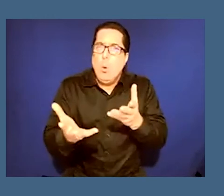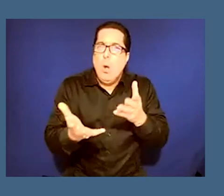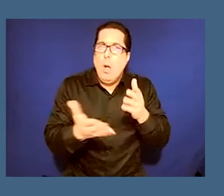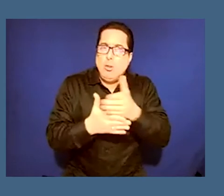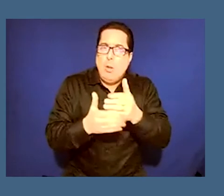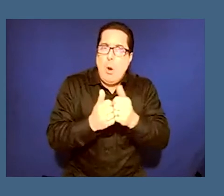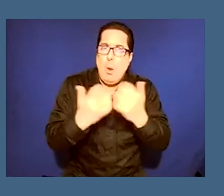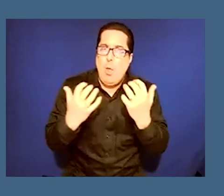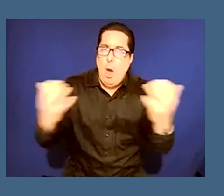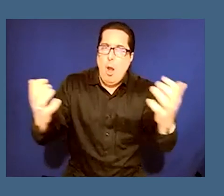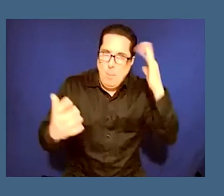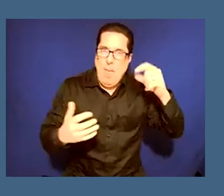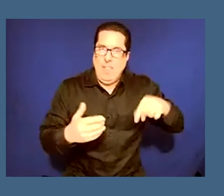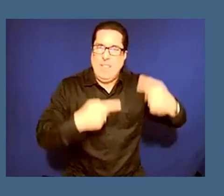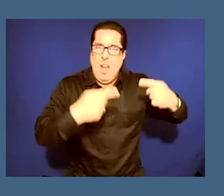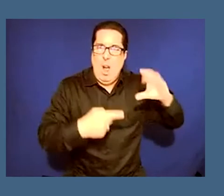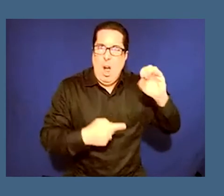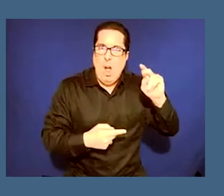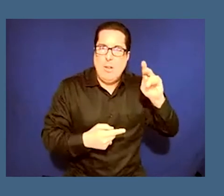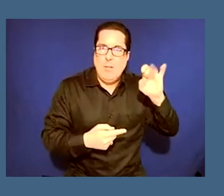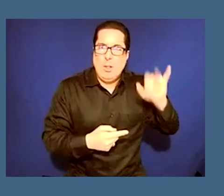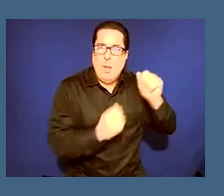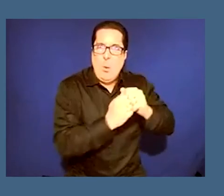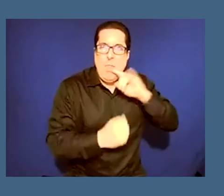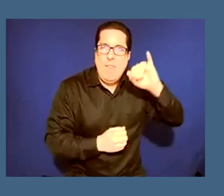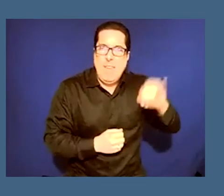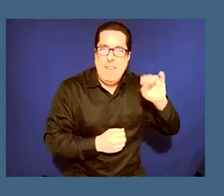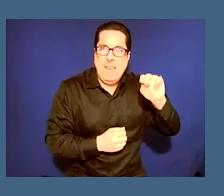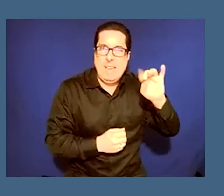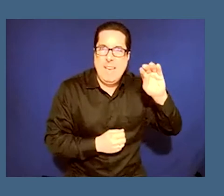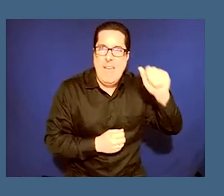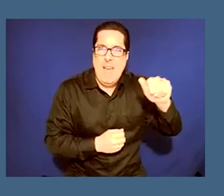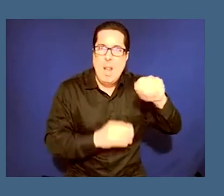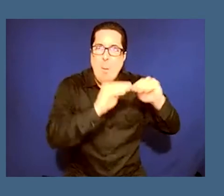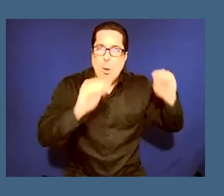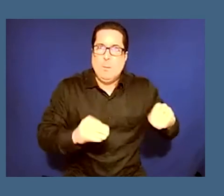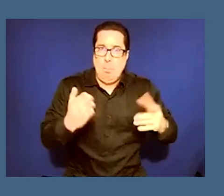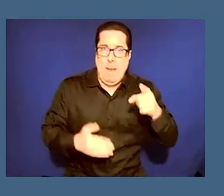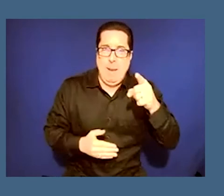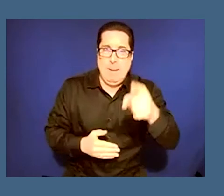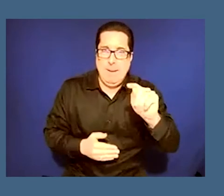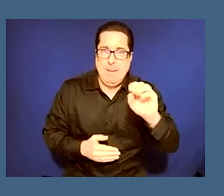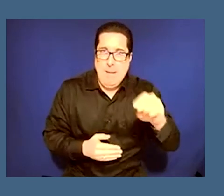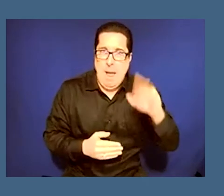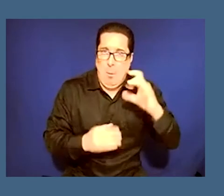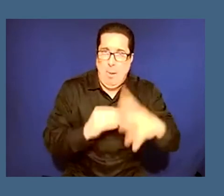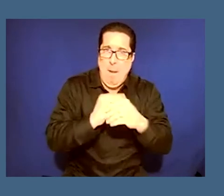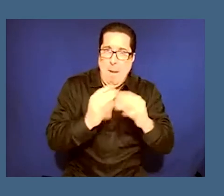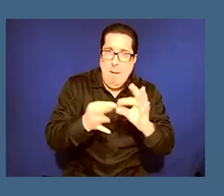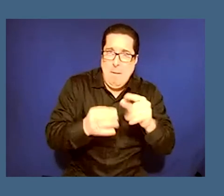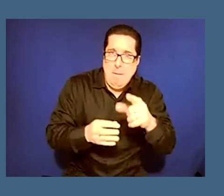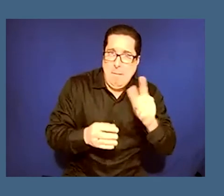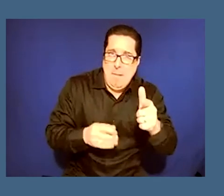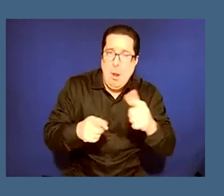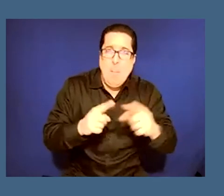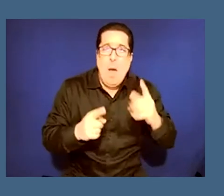this week involving an indiana museum which maybe you might touch on a little bit um but but it reminds me this kind of the way